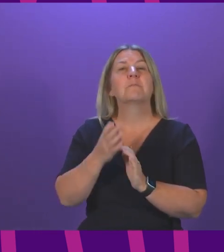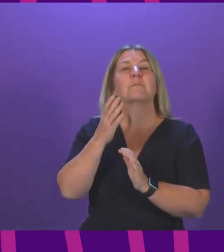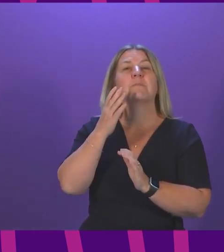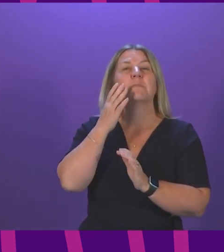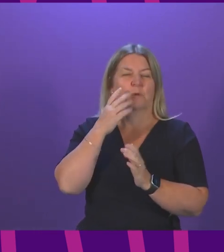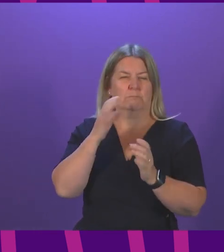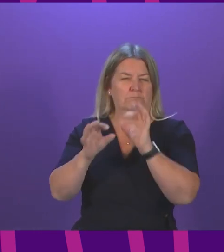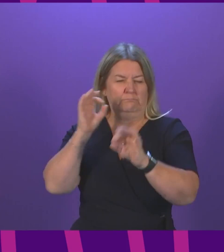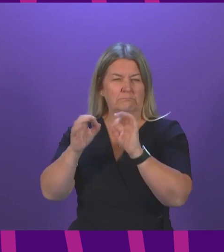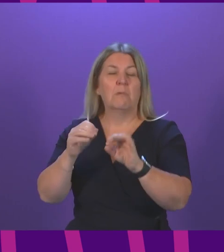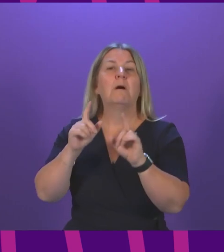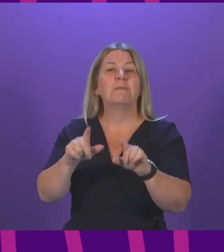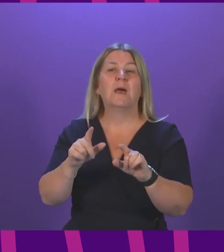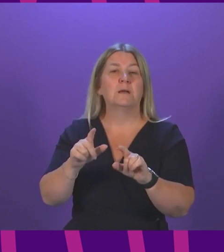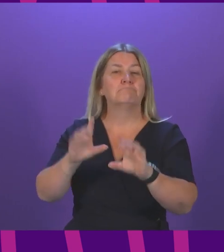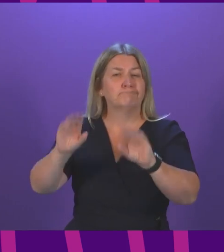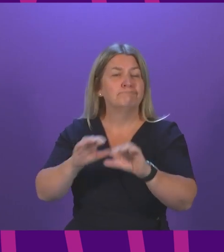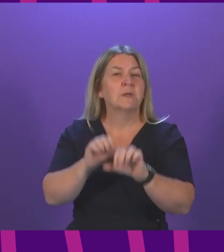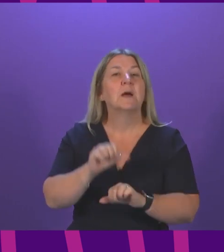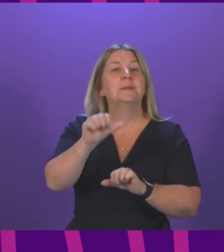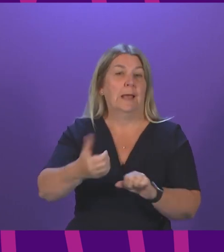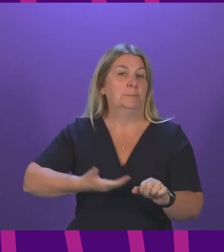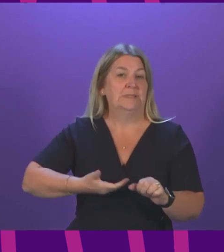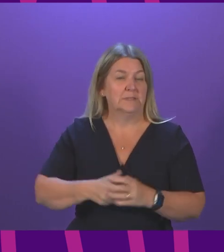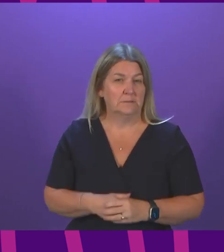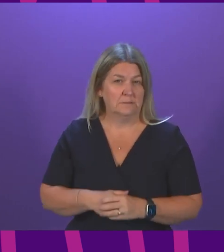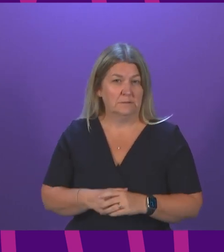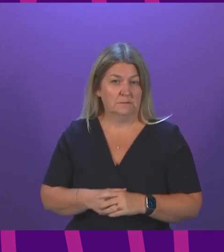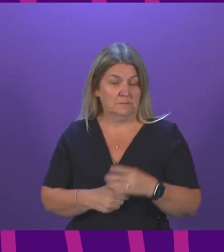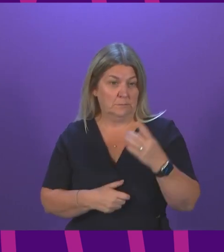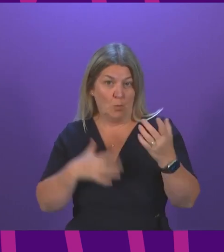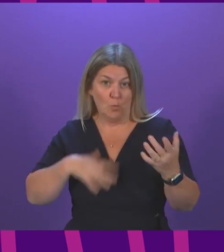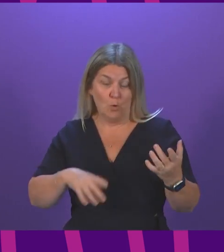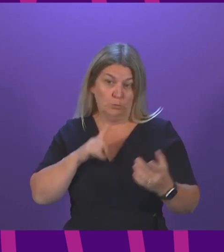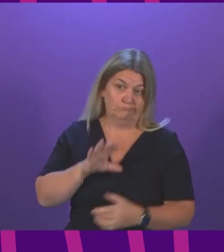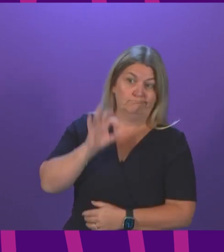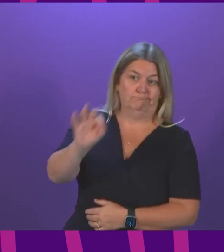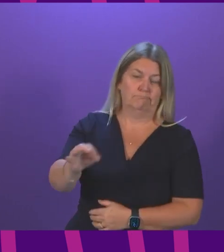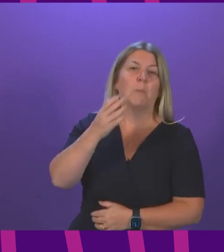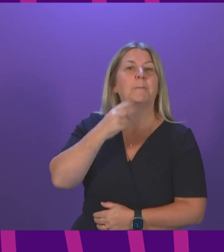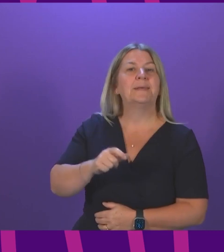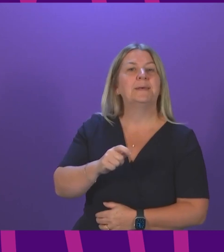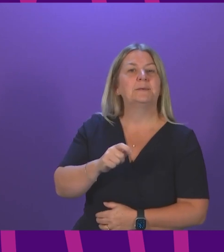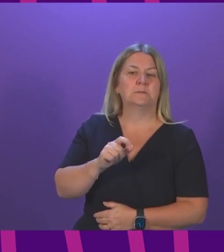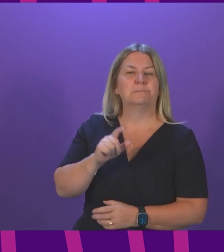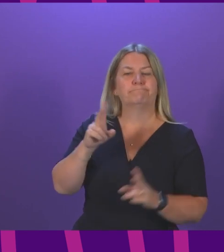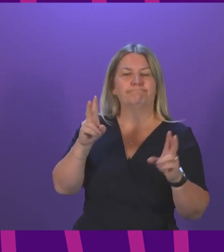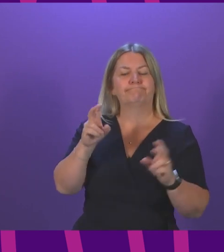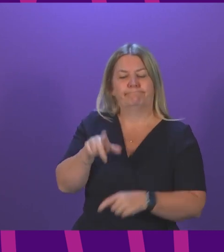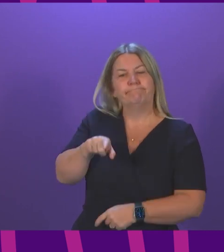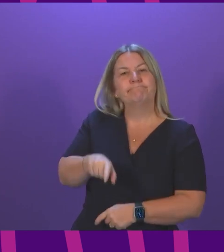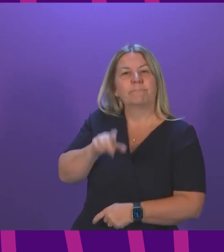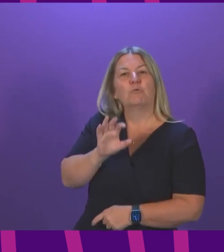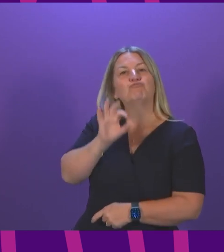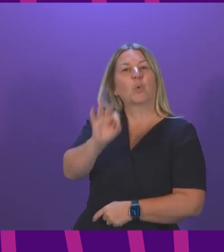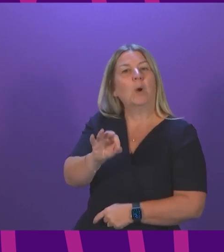move on to next business. And I would encourage all members who wish to ask a question to press the request to speak buttons now or as soon as possible. And I call on